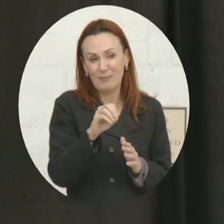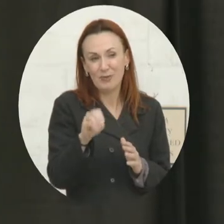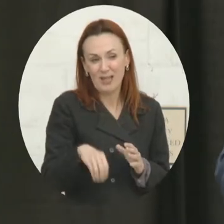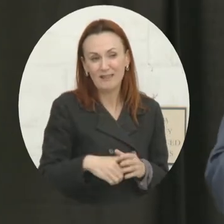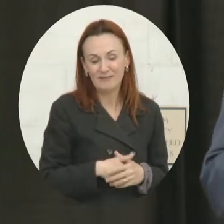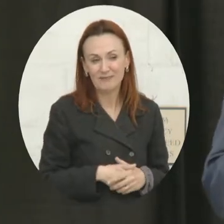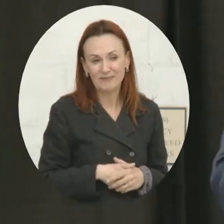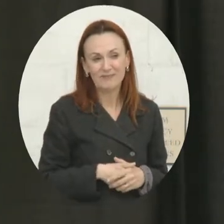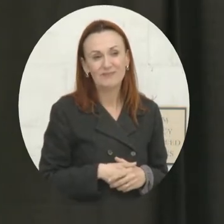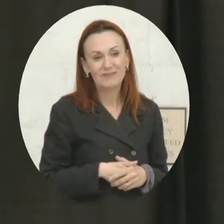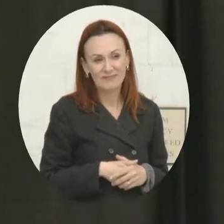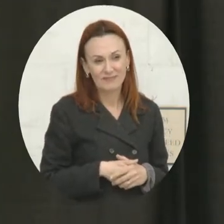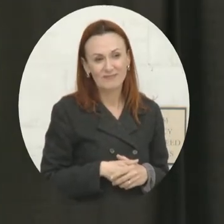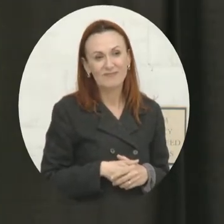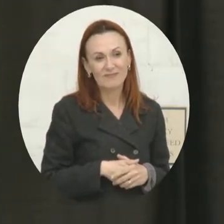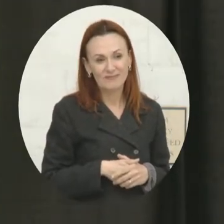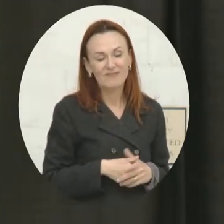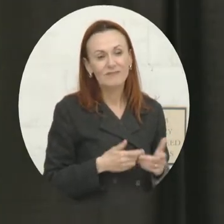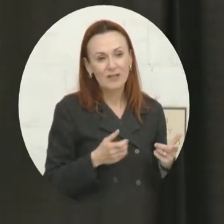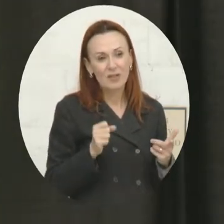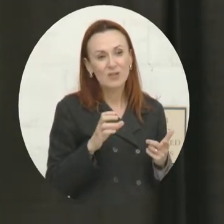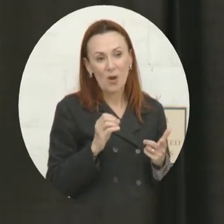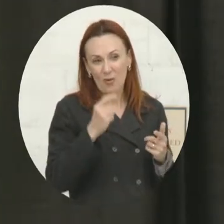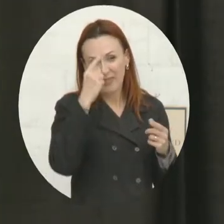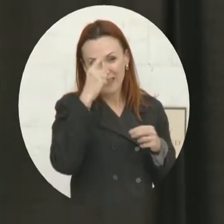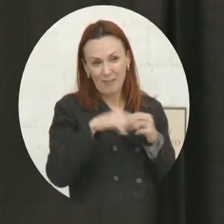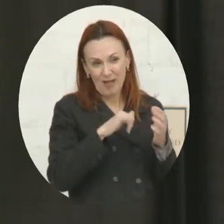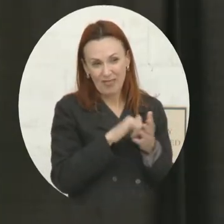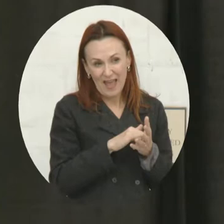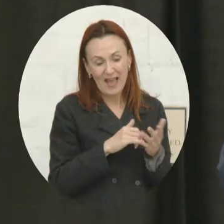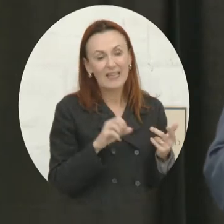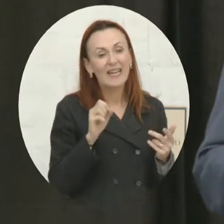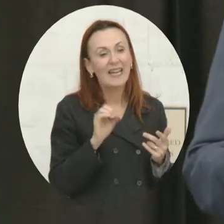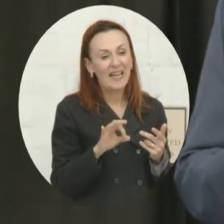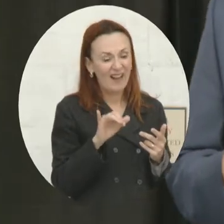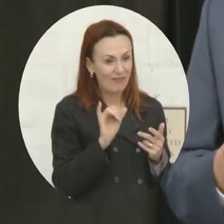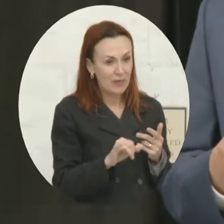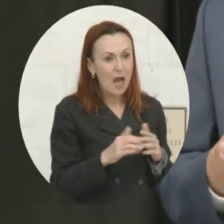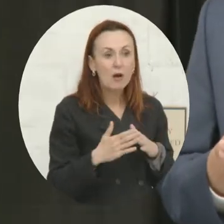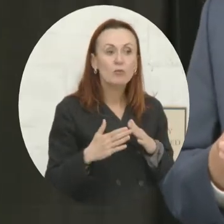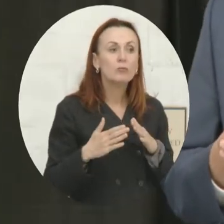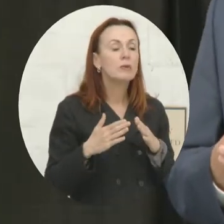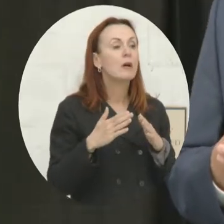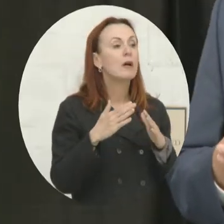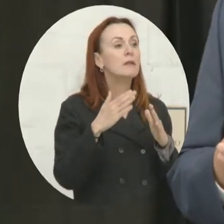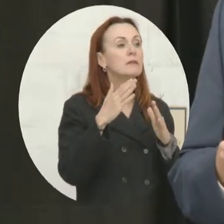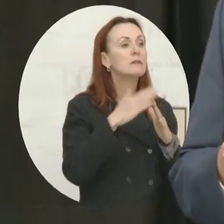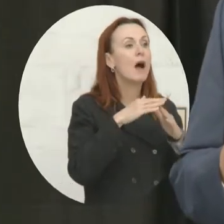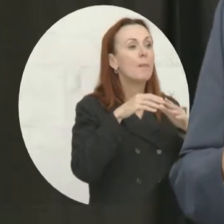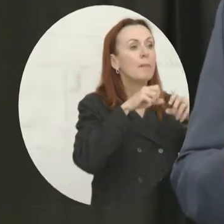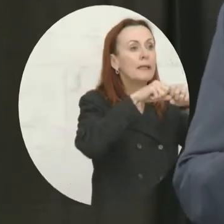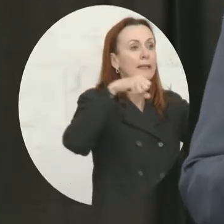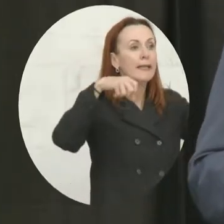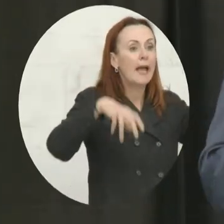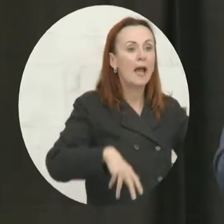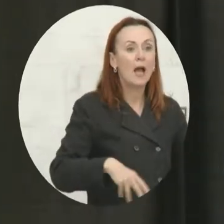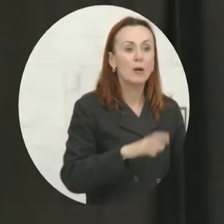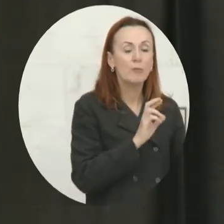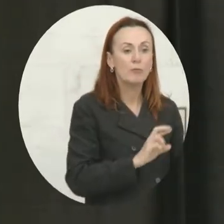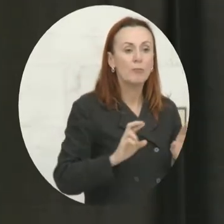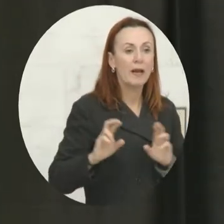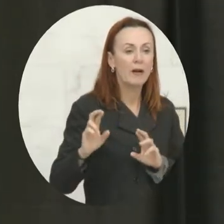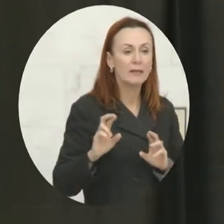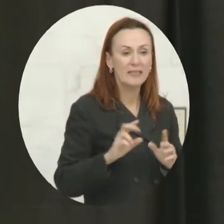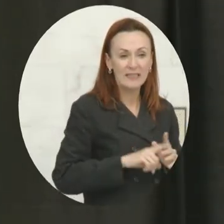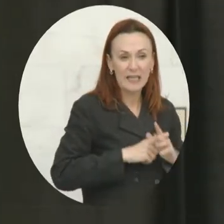So think about this, though. If this was a top-down preparedness initiative going on in the